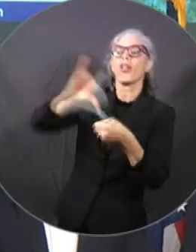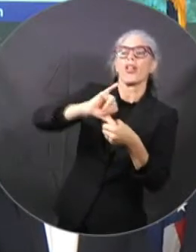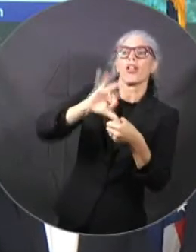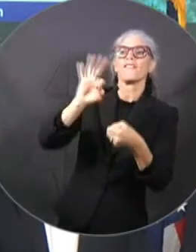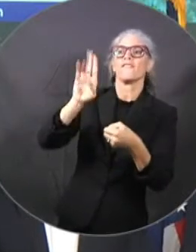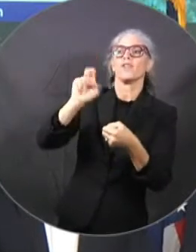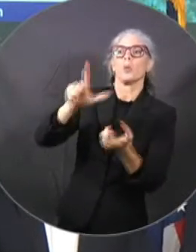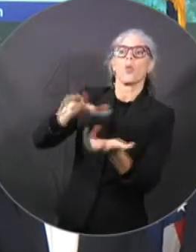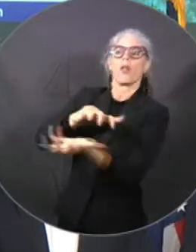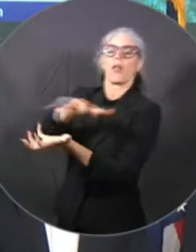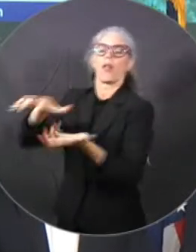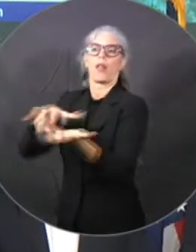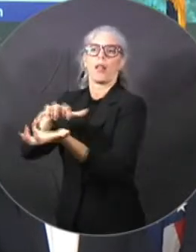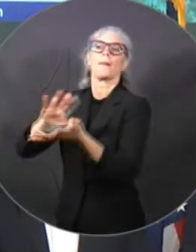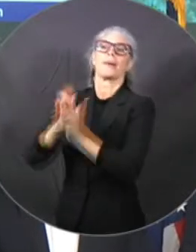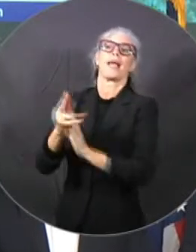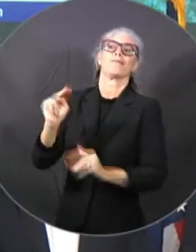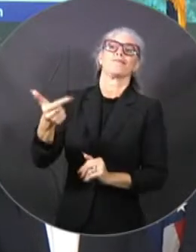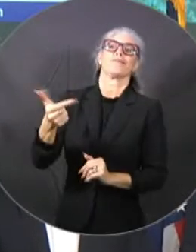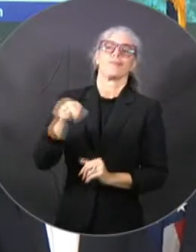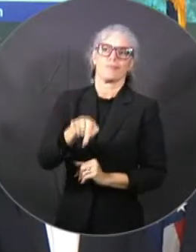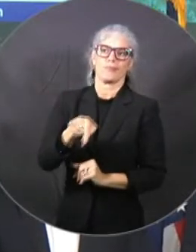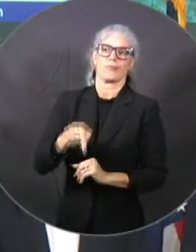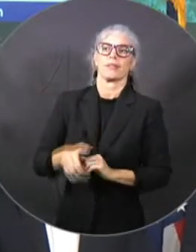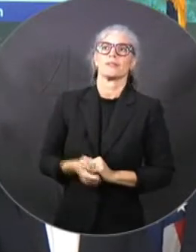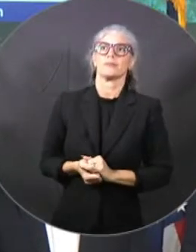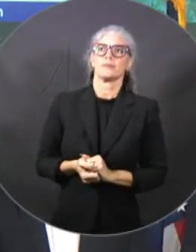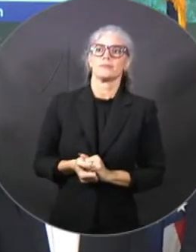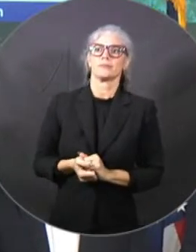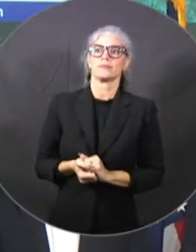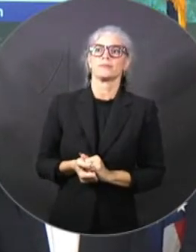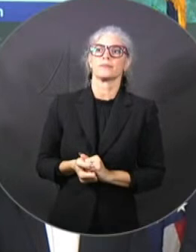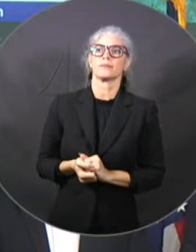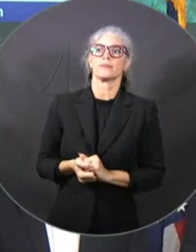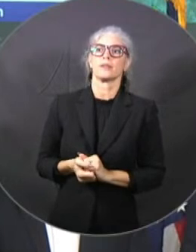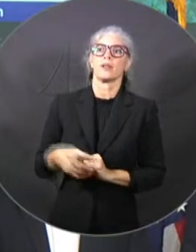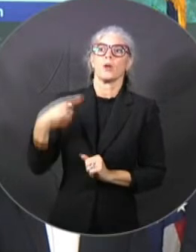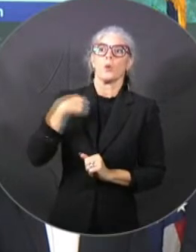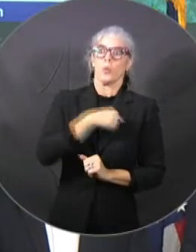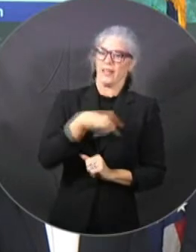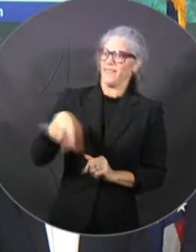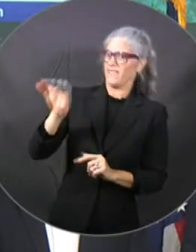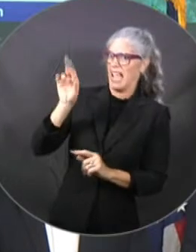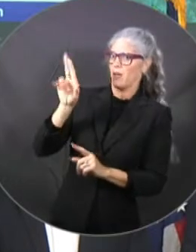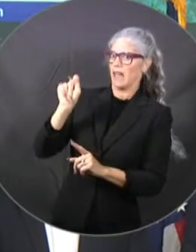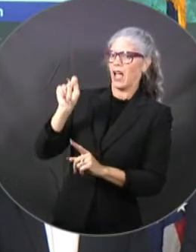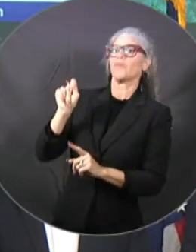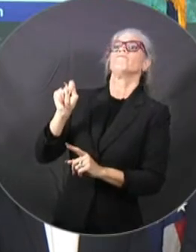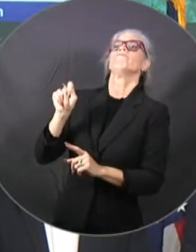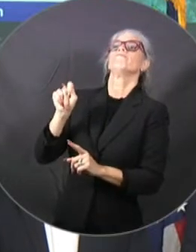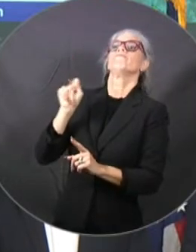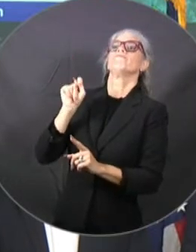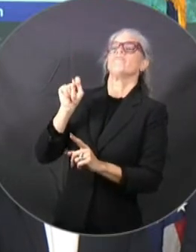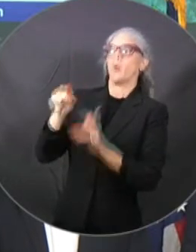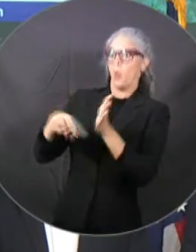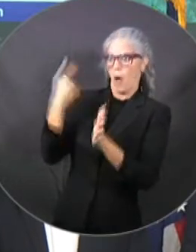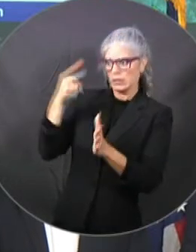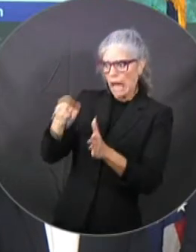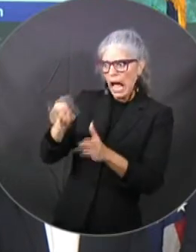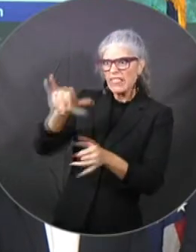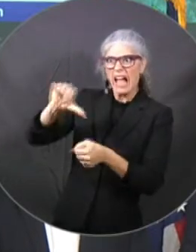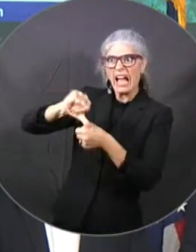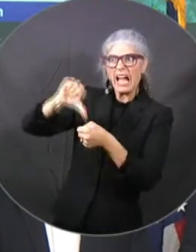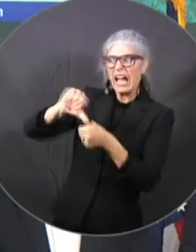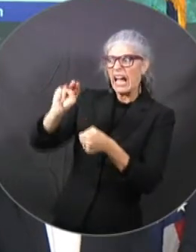through the weekend. But the reality was, as soon as we knew there was a potential contamination, we put out a notice within